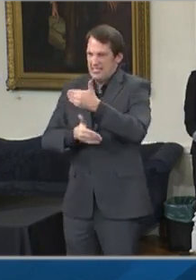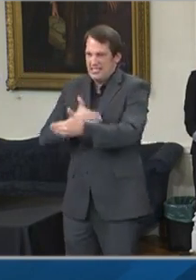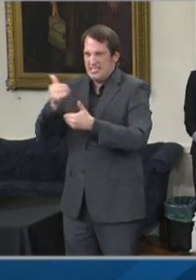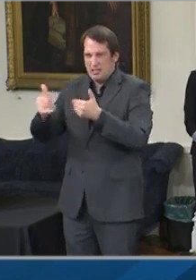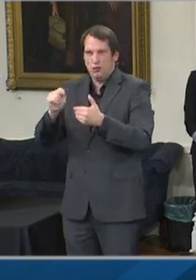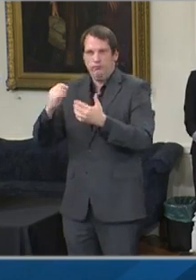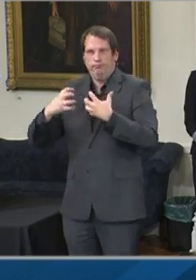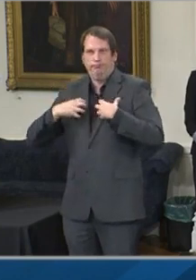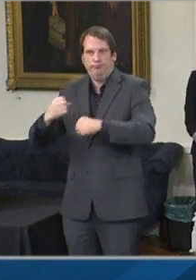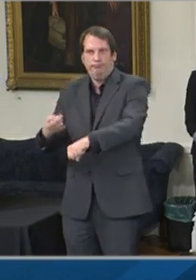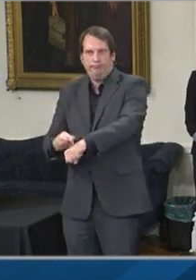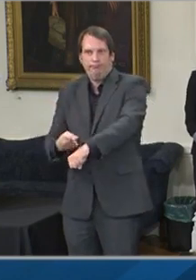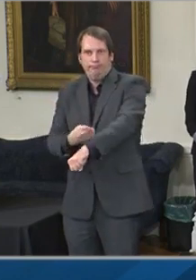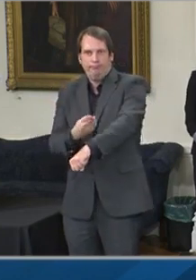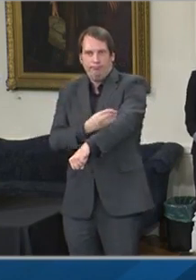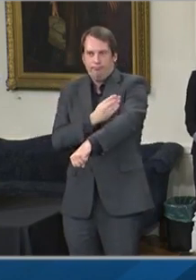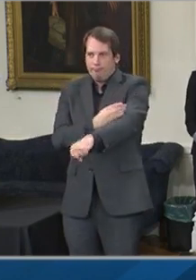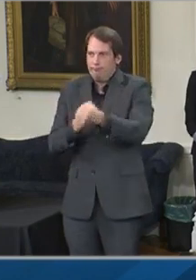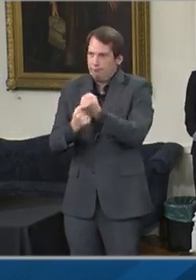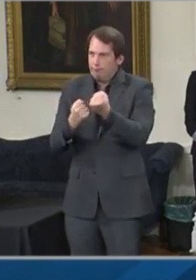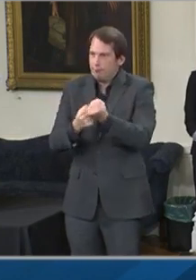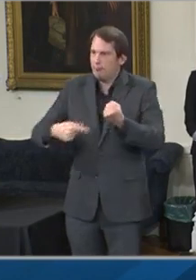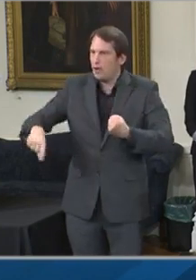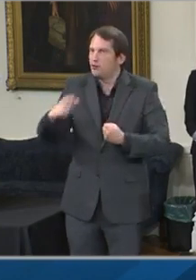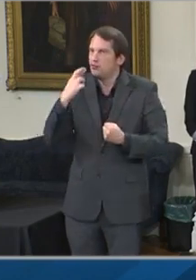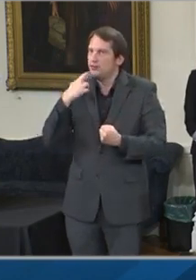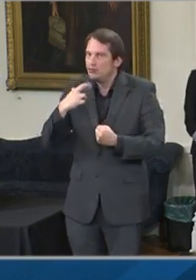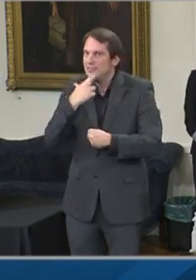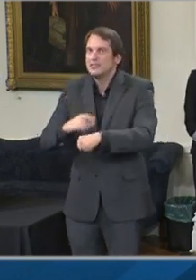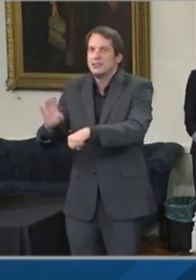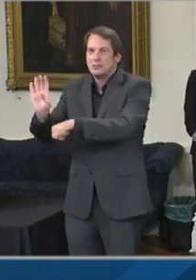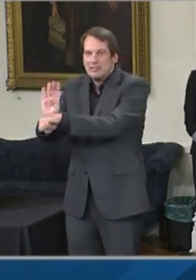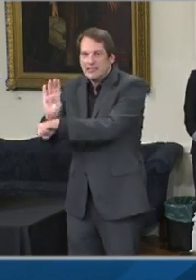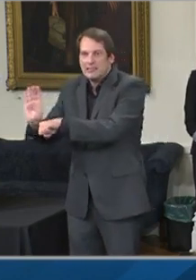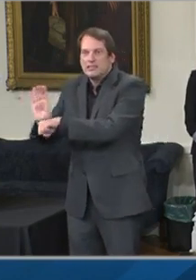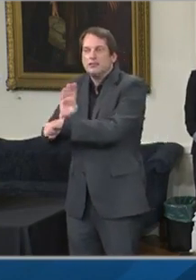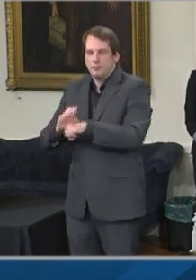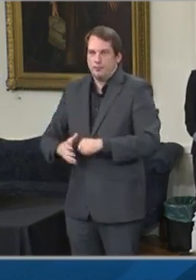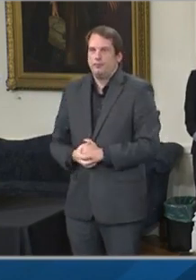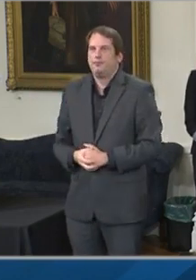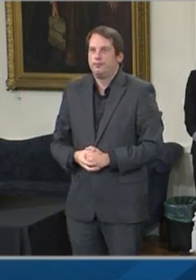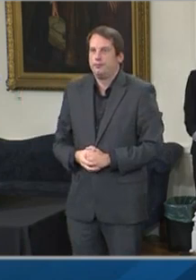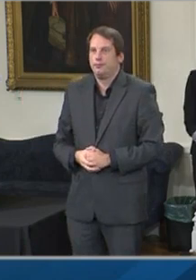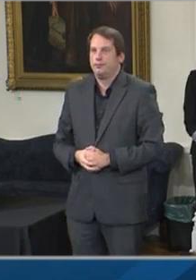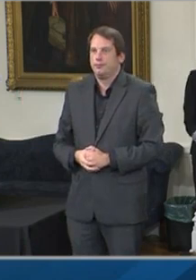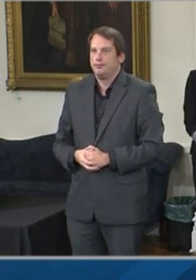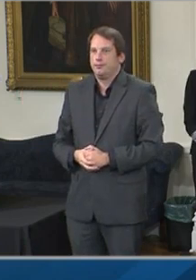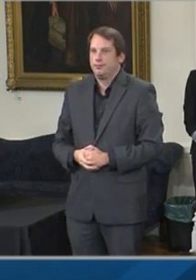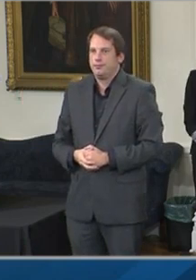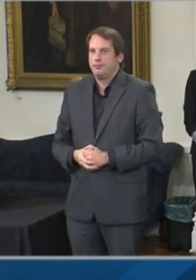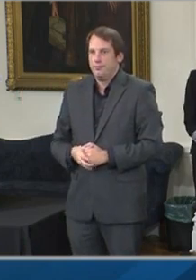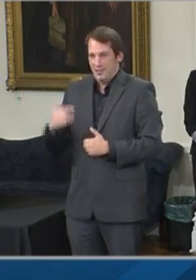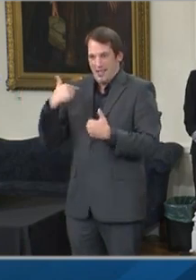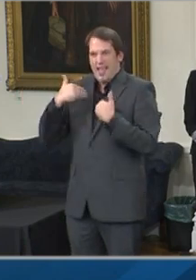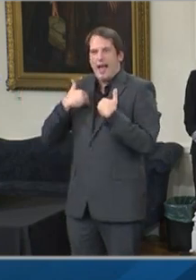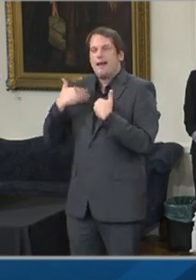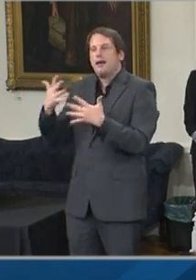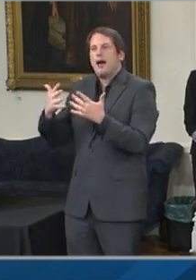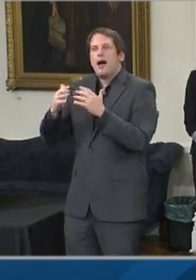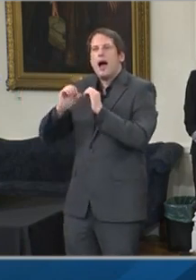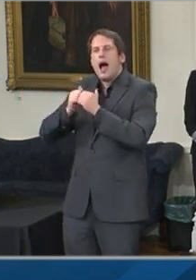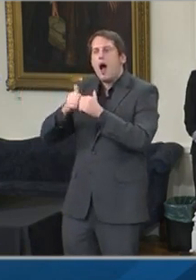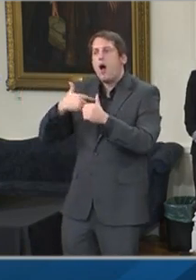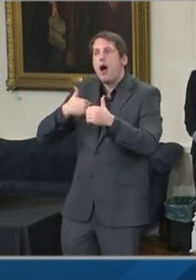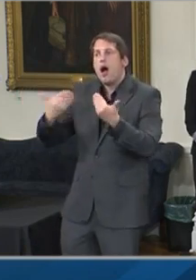shops, and other businesses have had safe and phased reopening plans, and our health metrics are well below